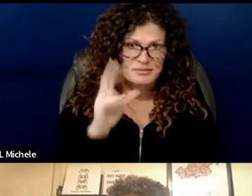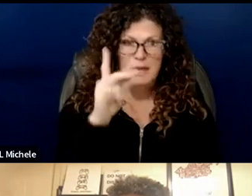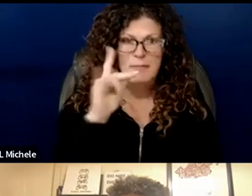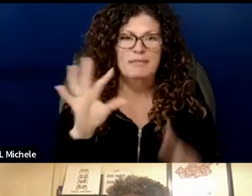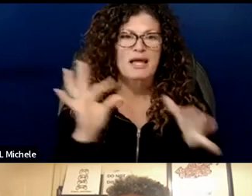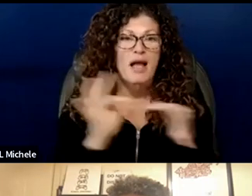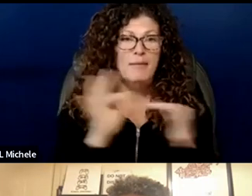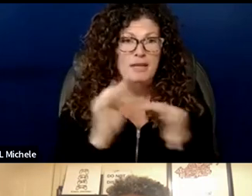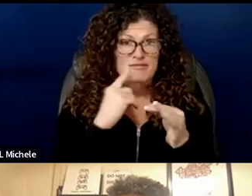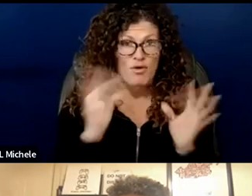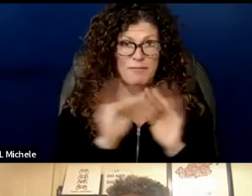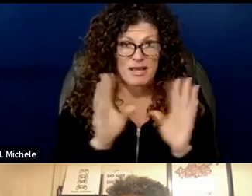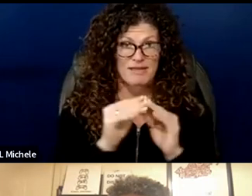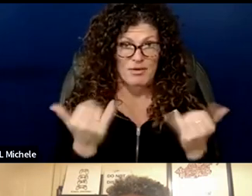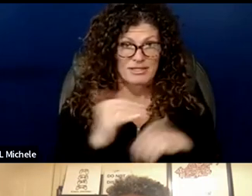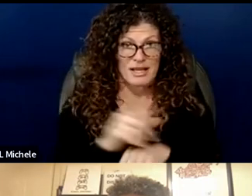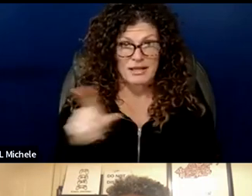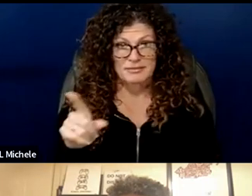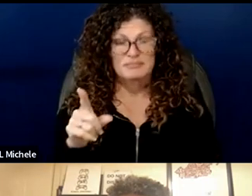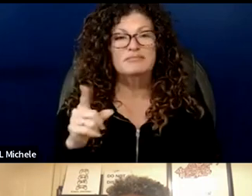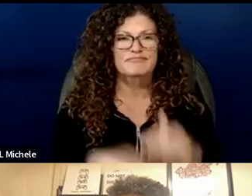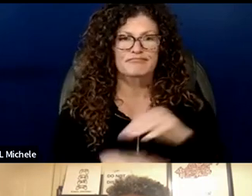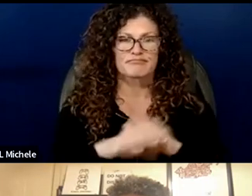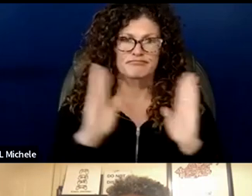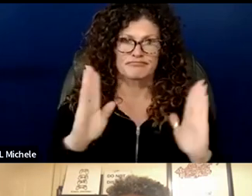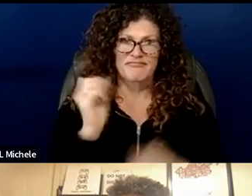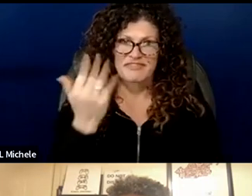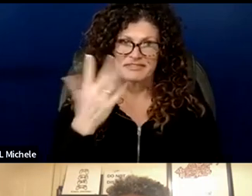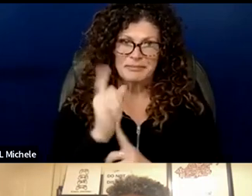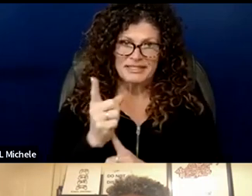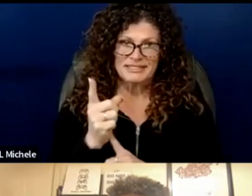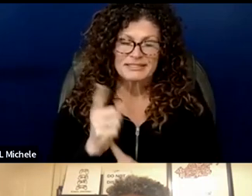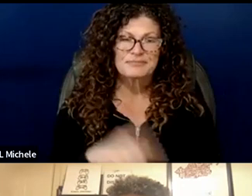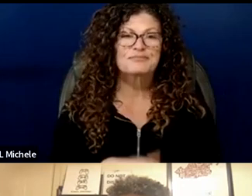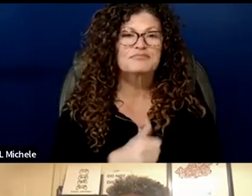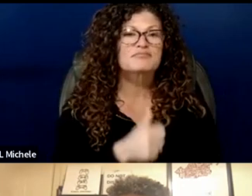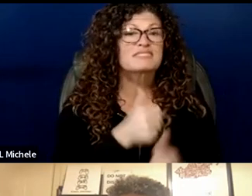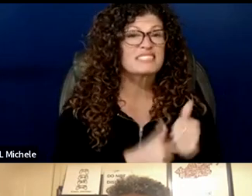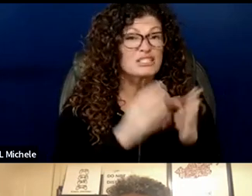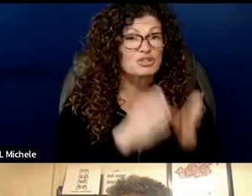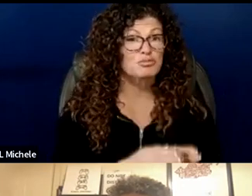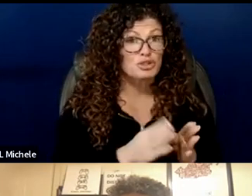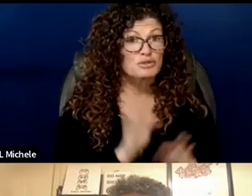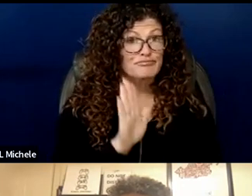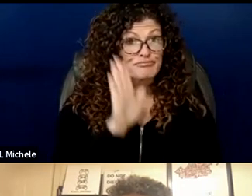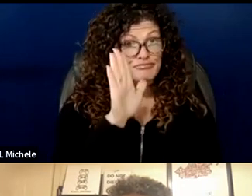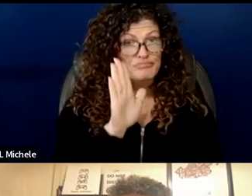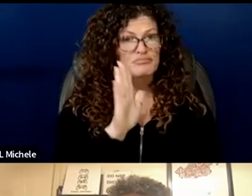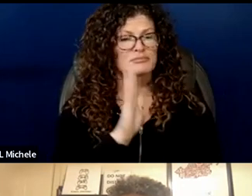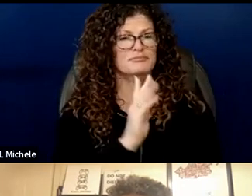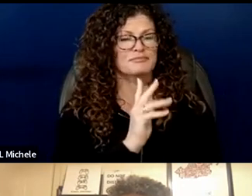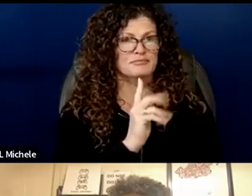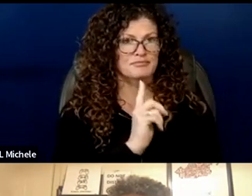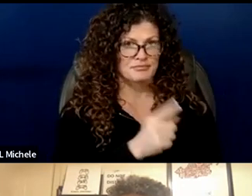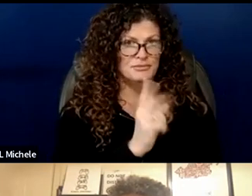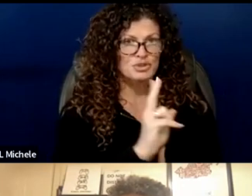meeting um as the chair just said will be 15 minutes in total each person will have two minutes to speak and i'll remind you when you